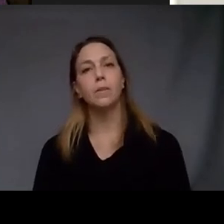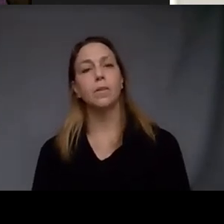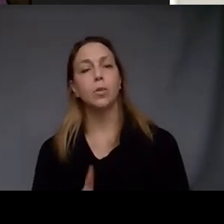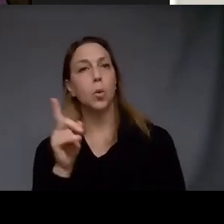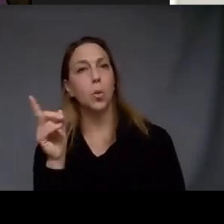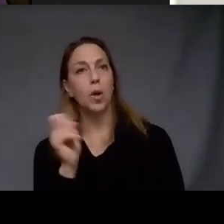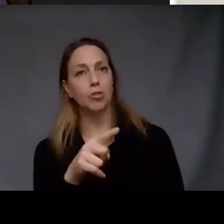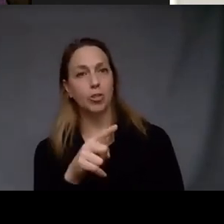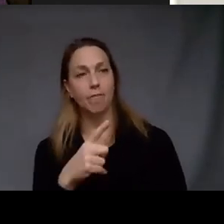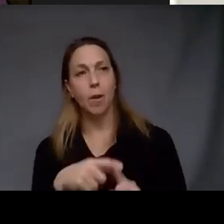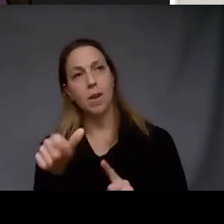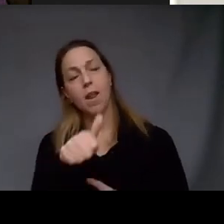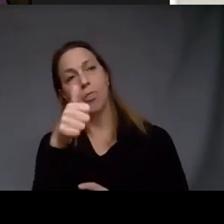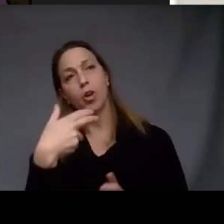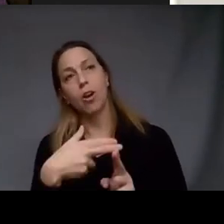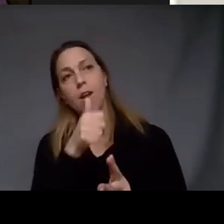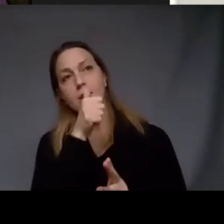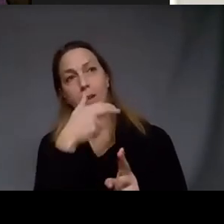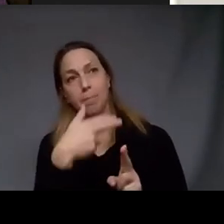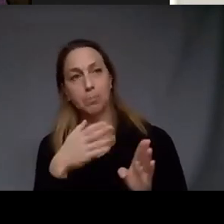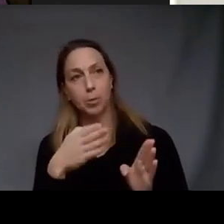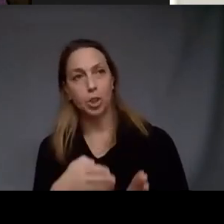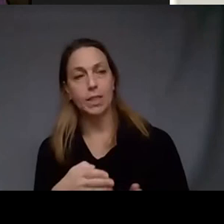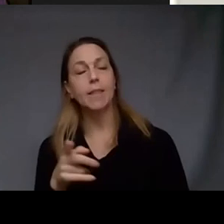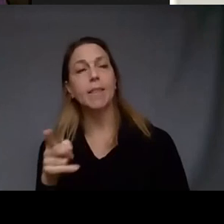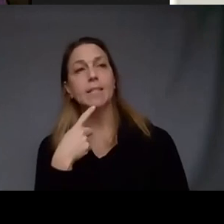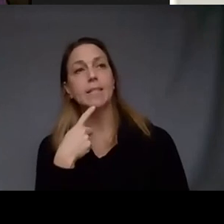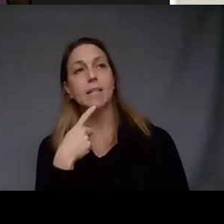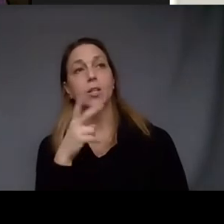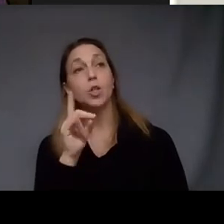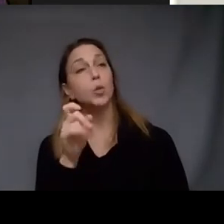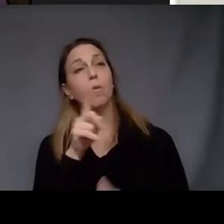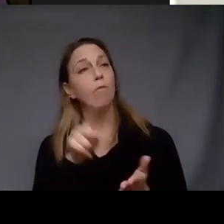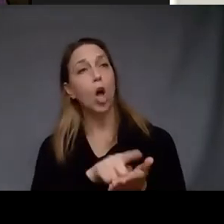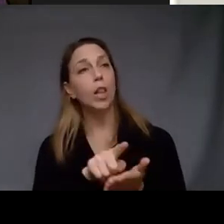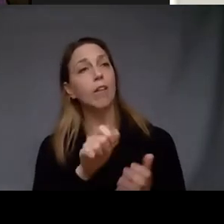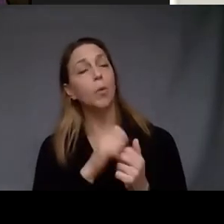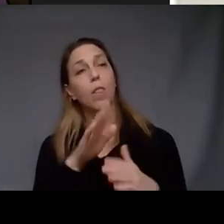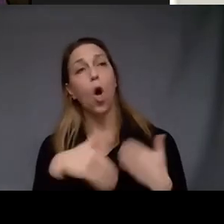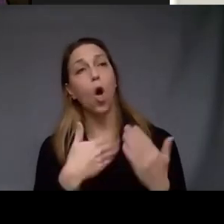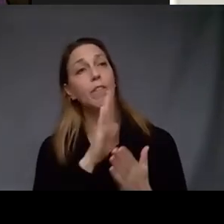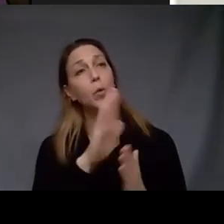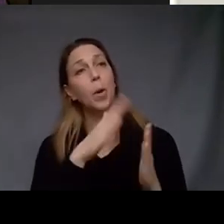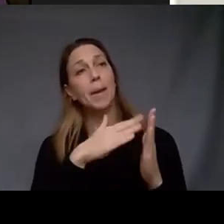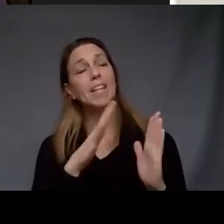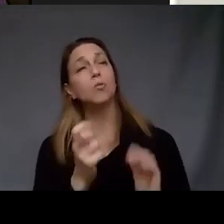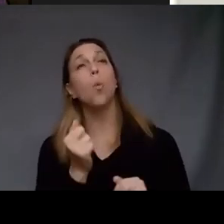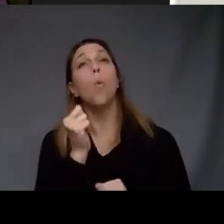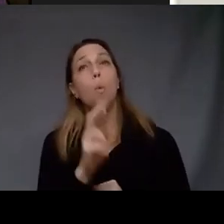question from another anonymous attendee they ask do you fall in love with all of your paintings or other paintings